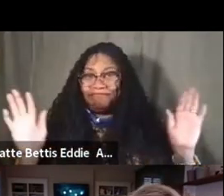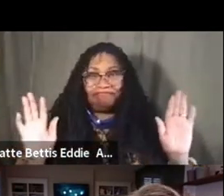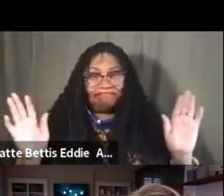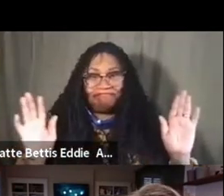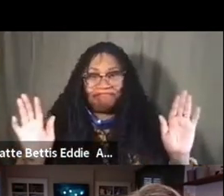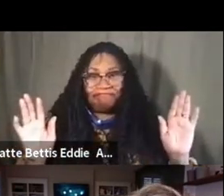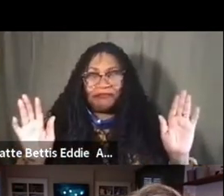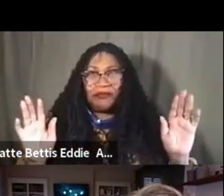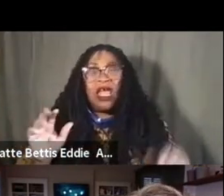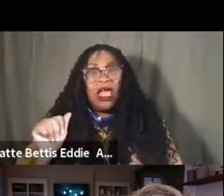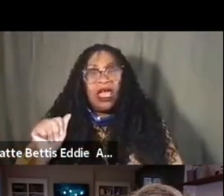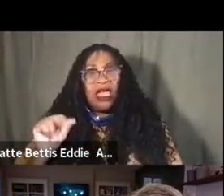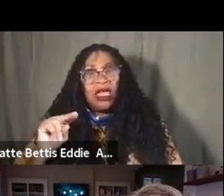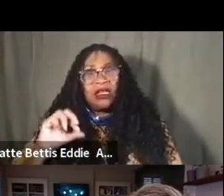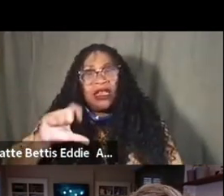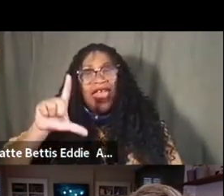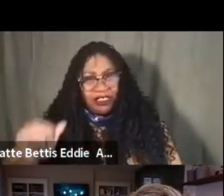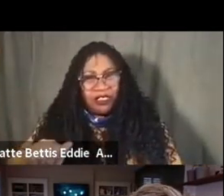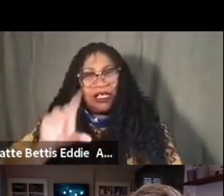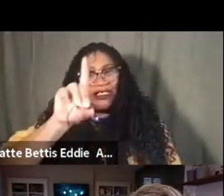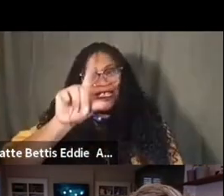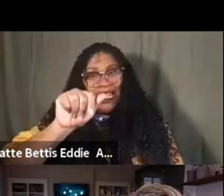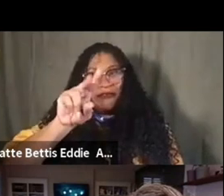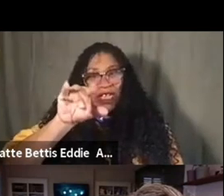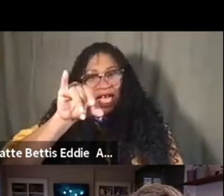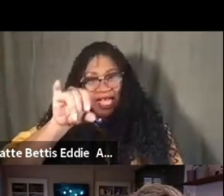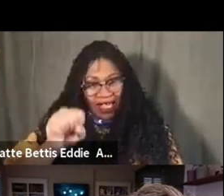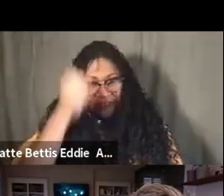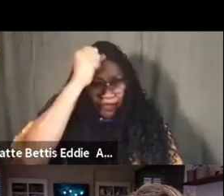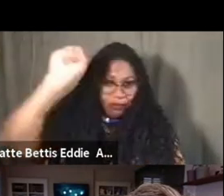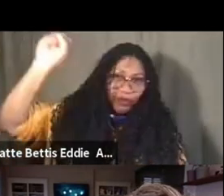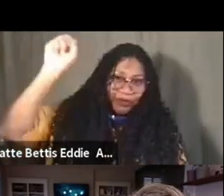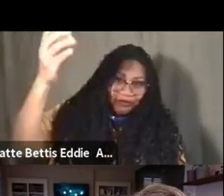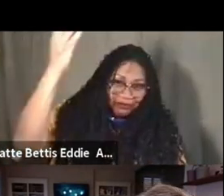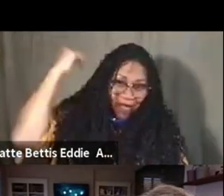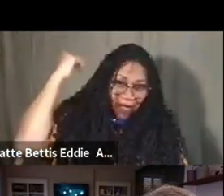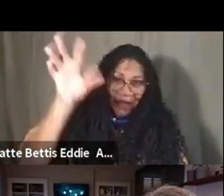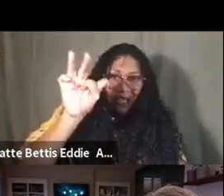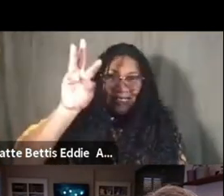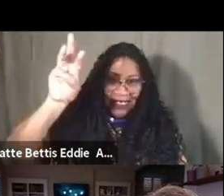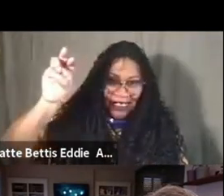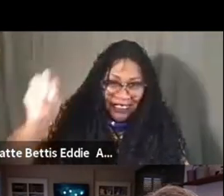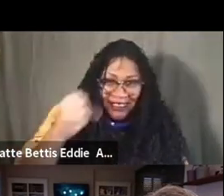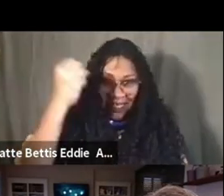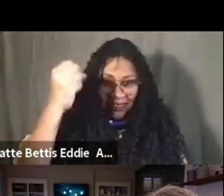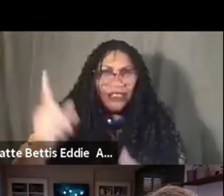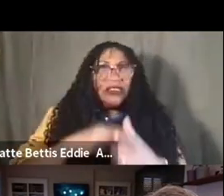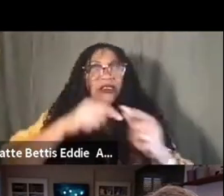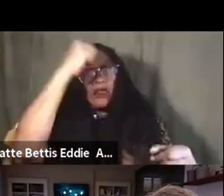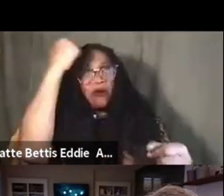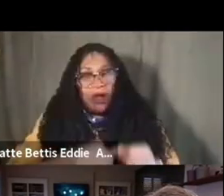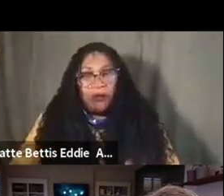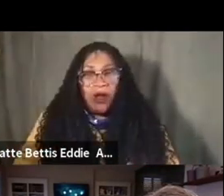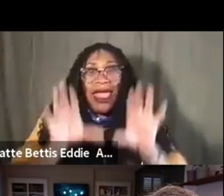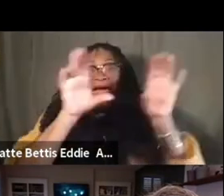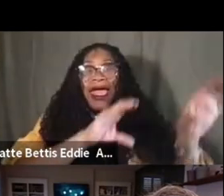not, well, yeah, Angela Davis has a quote that I kind of have lived by in the last, you know, maybe six or seven years. Um, you have